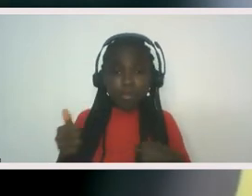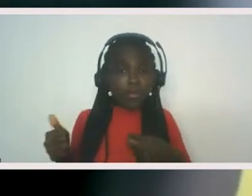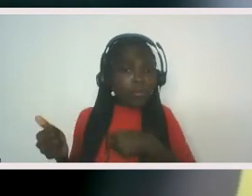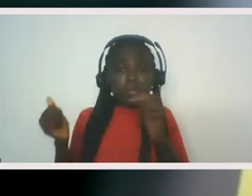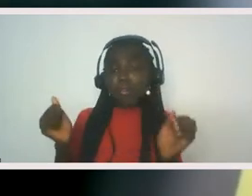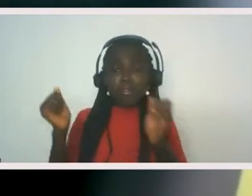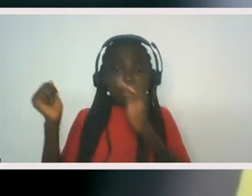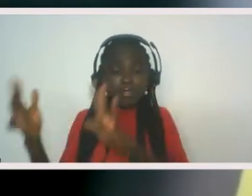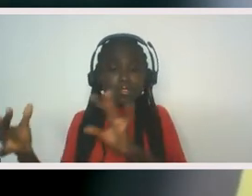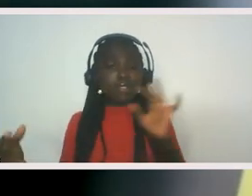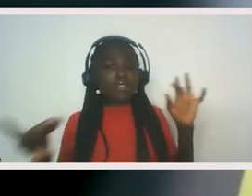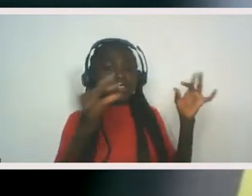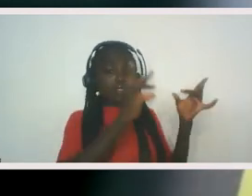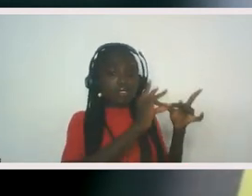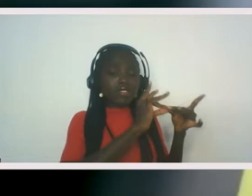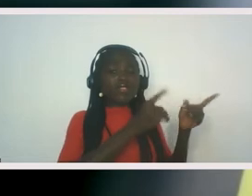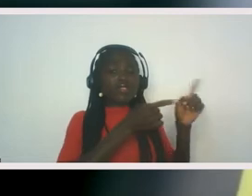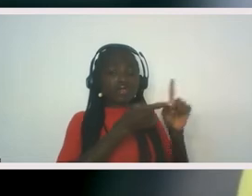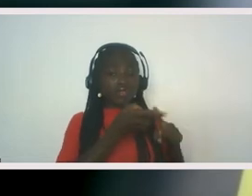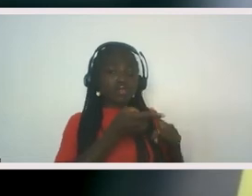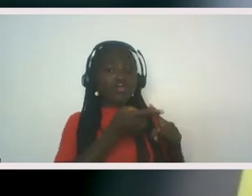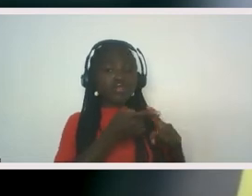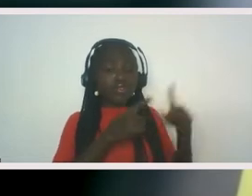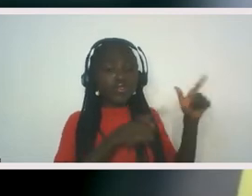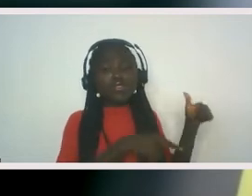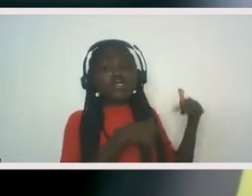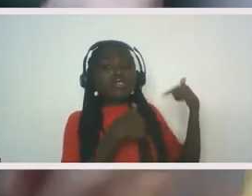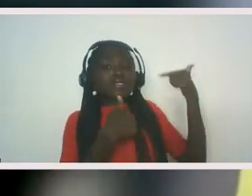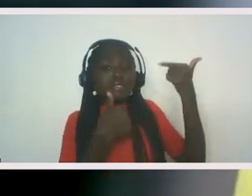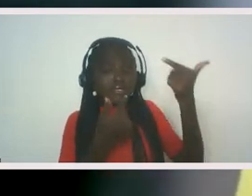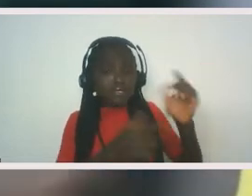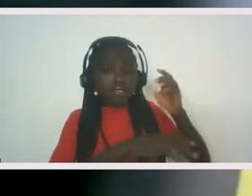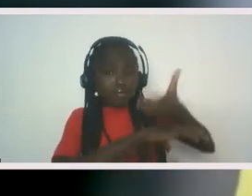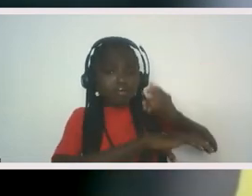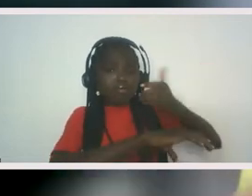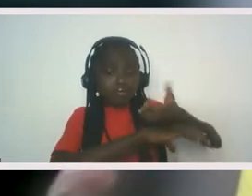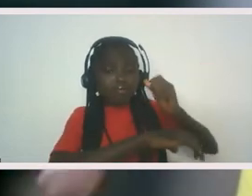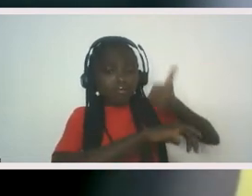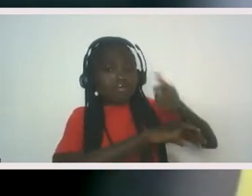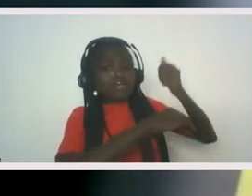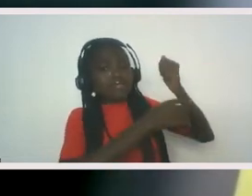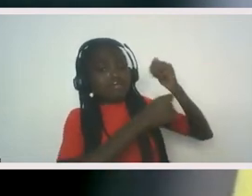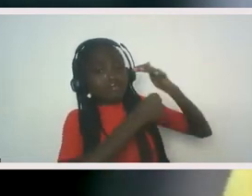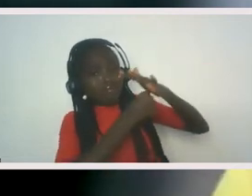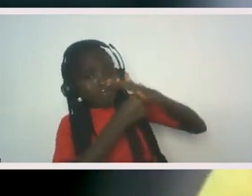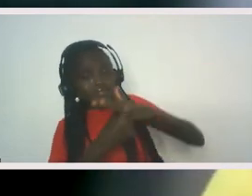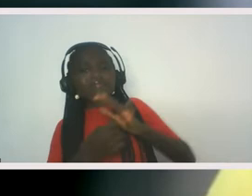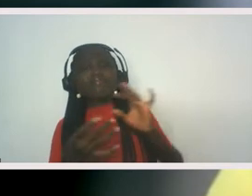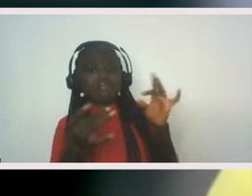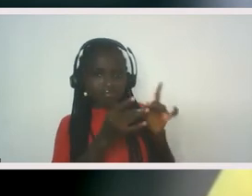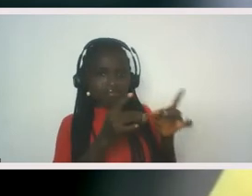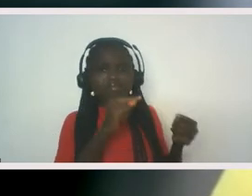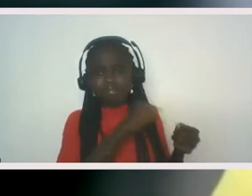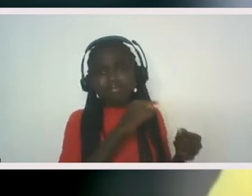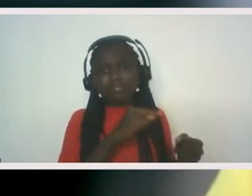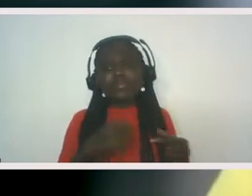is linked to the institutional retention of these colonial norms and habits and so on. And